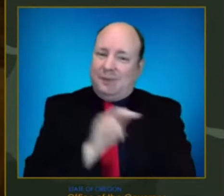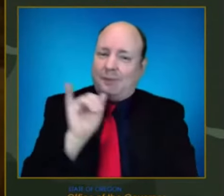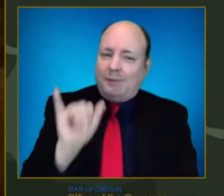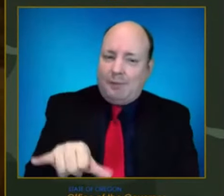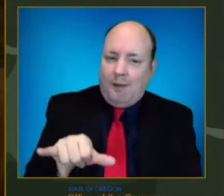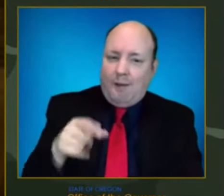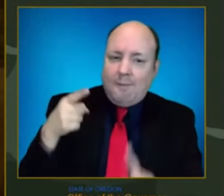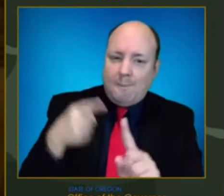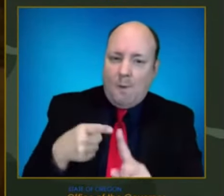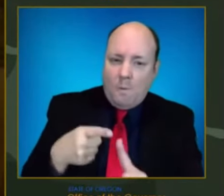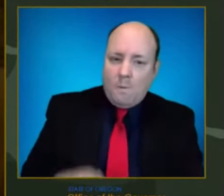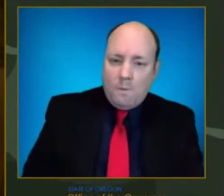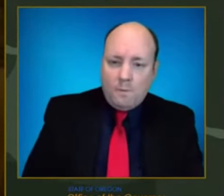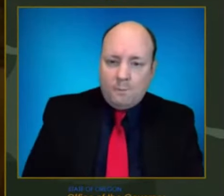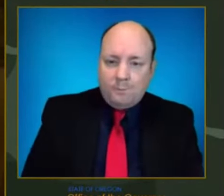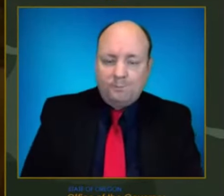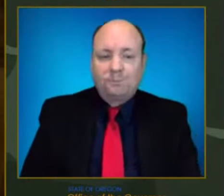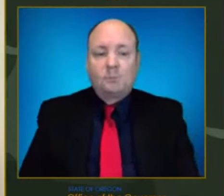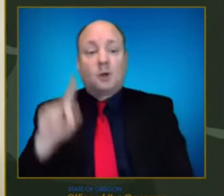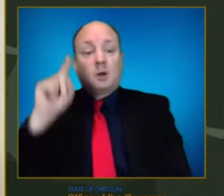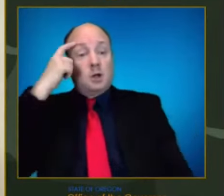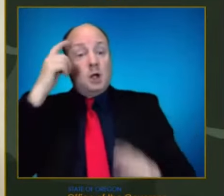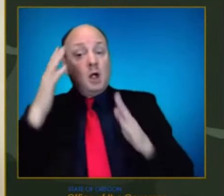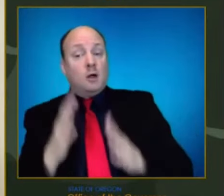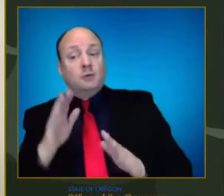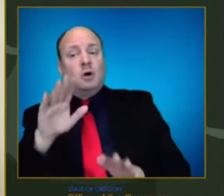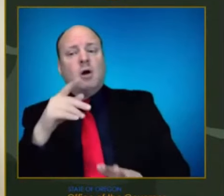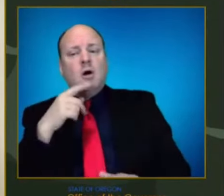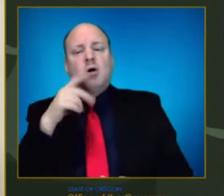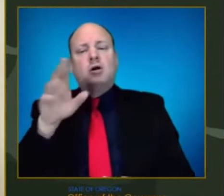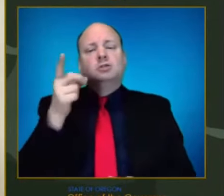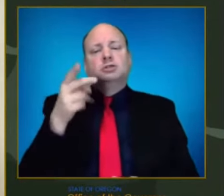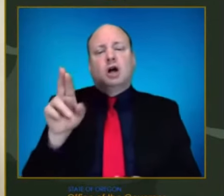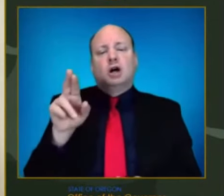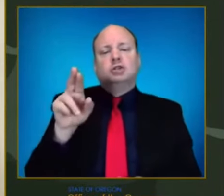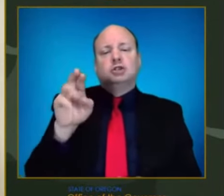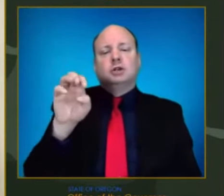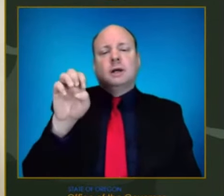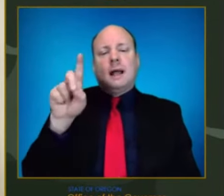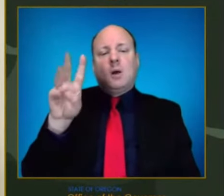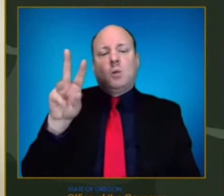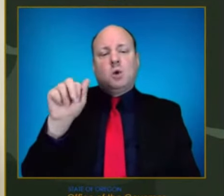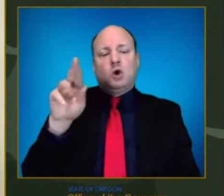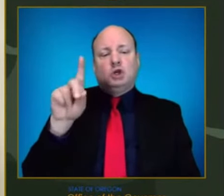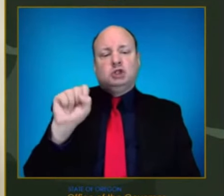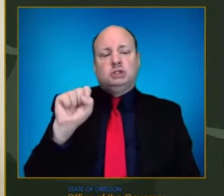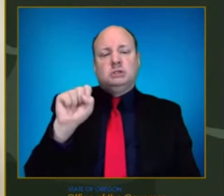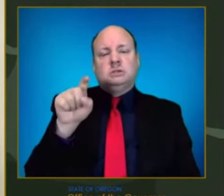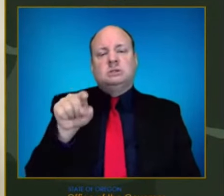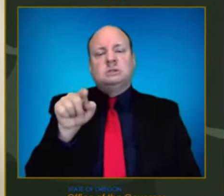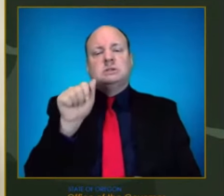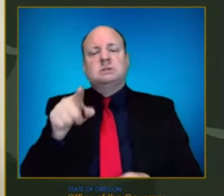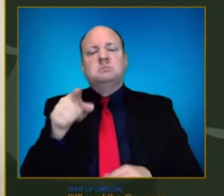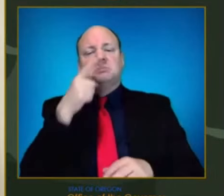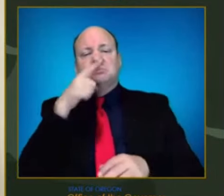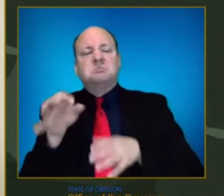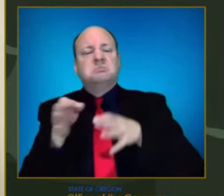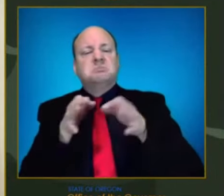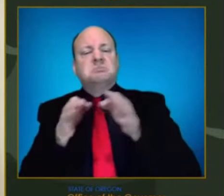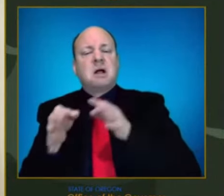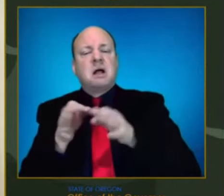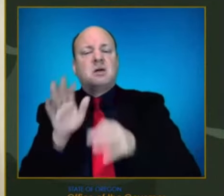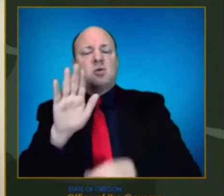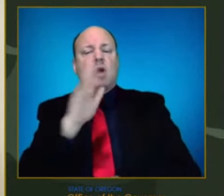could you talk a little bit about the impact of an additional surge on your hospital, your health care workers at this time?